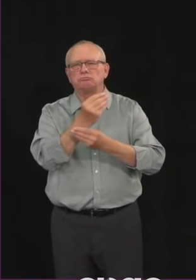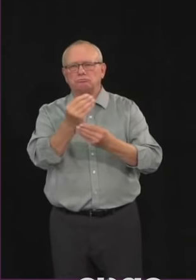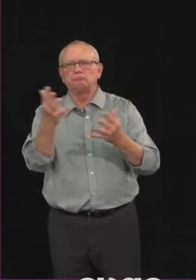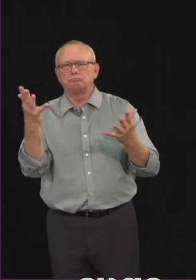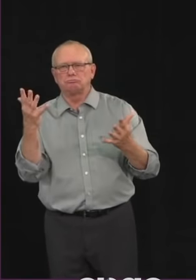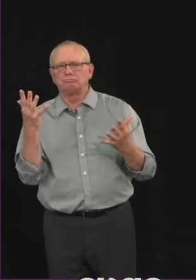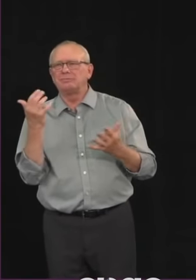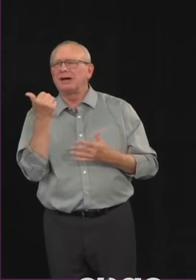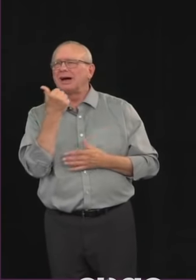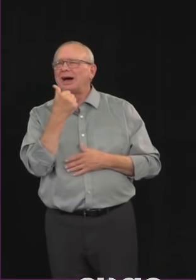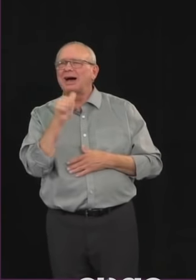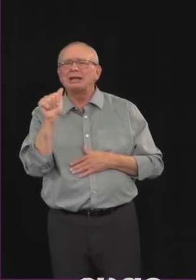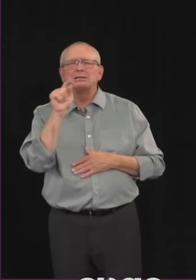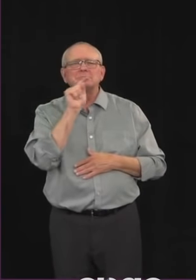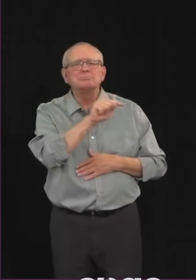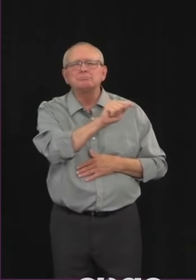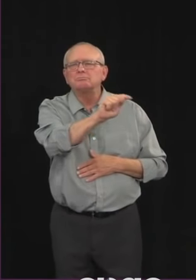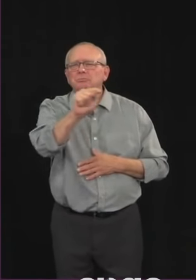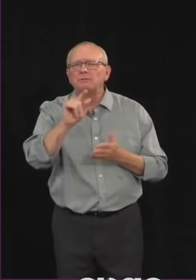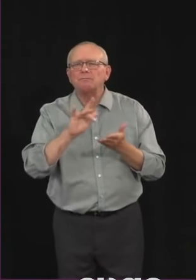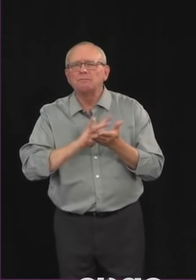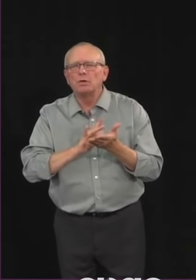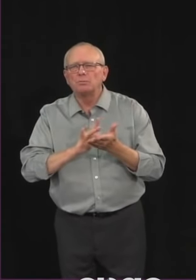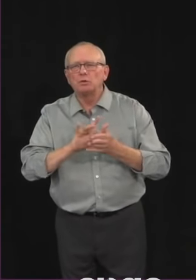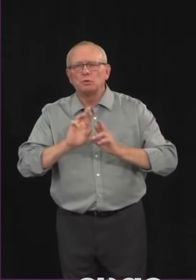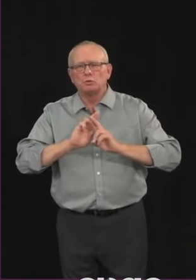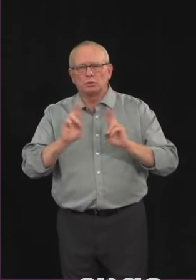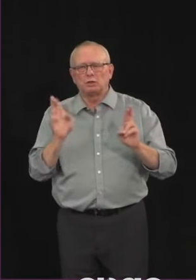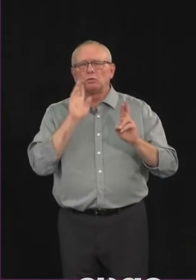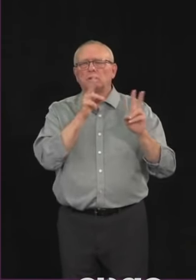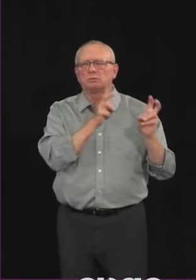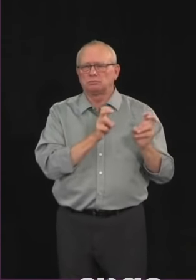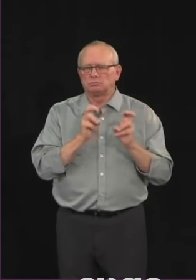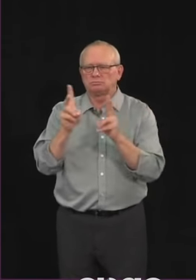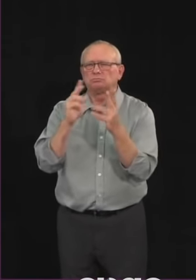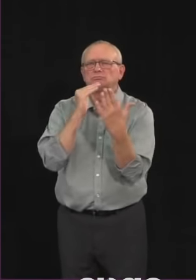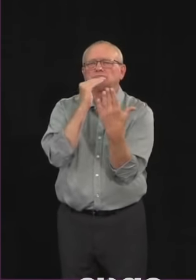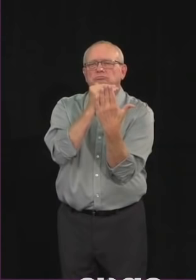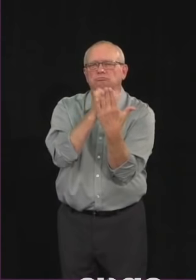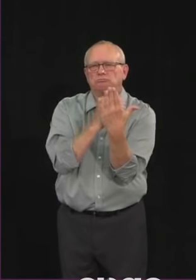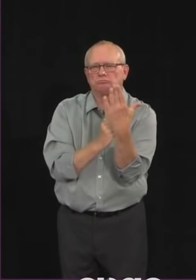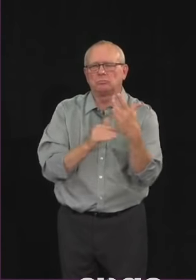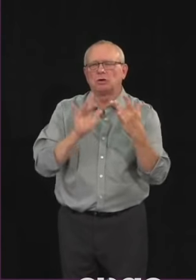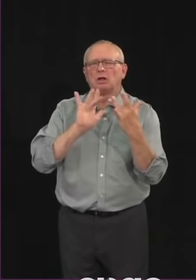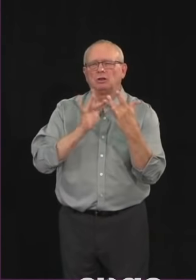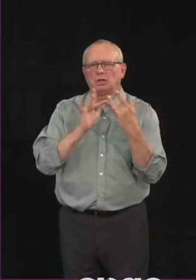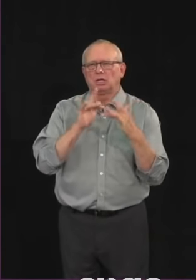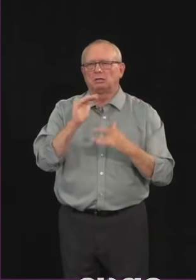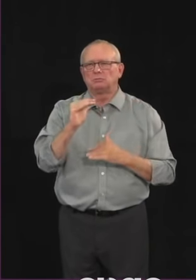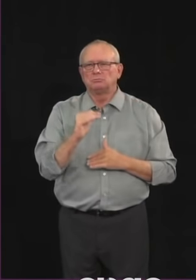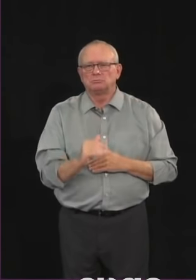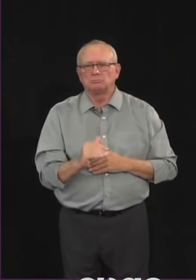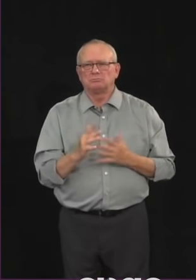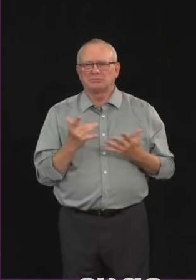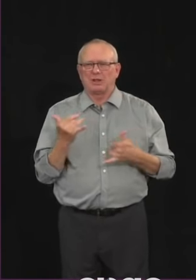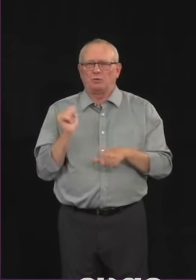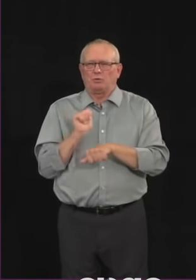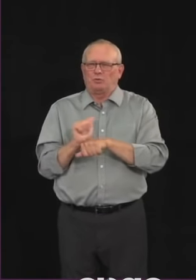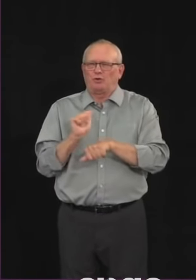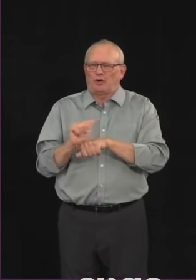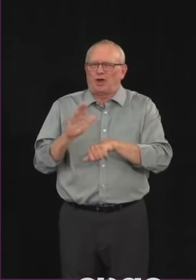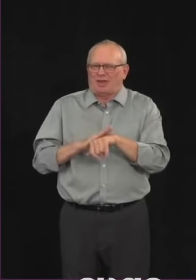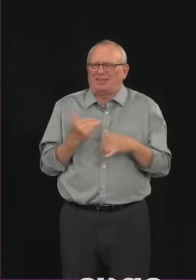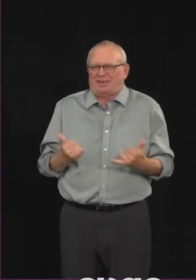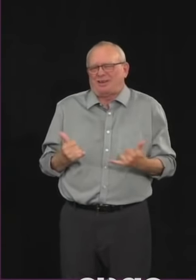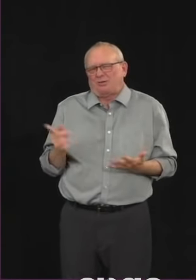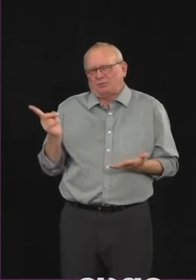and any more that come online can be listed and so that that again that work is is underway to be able to do that and